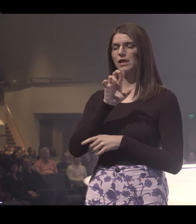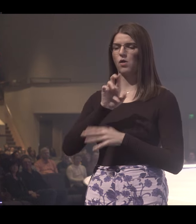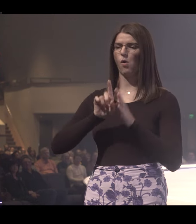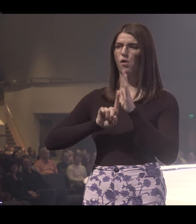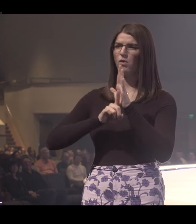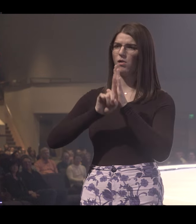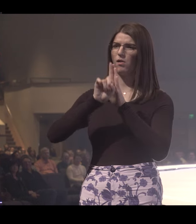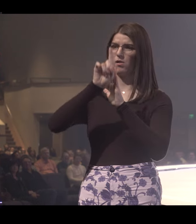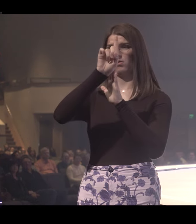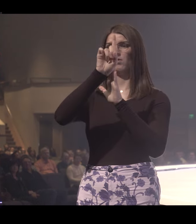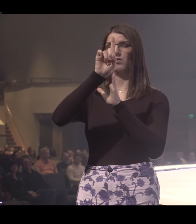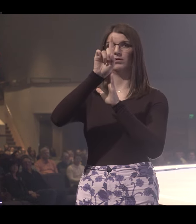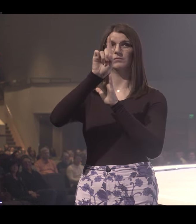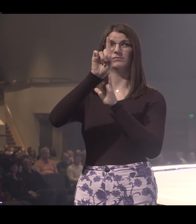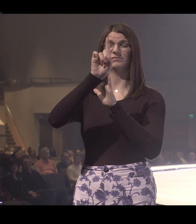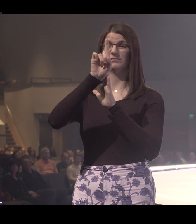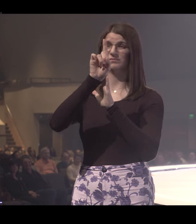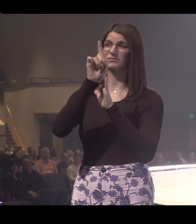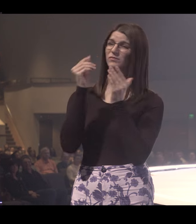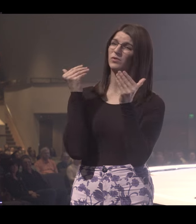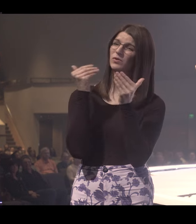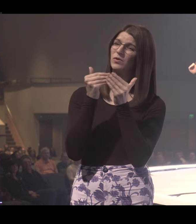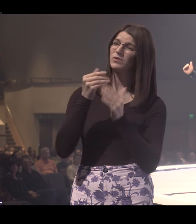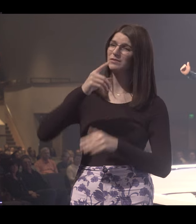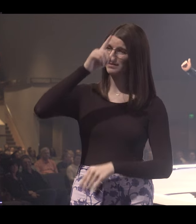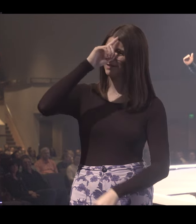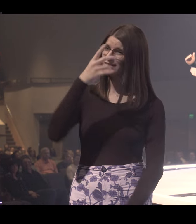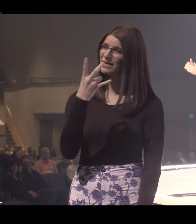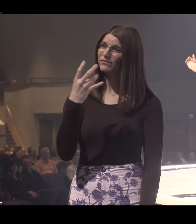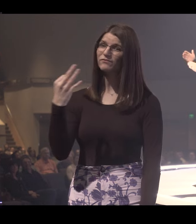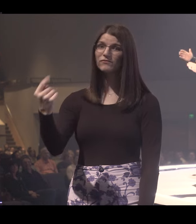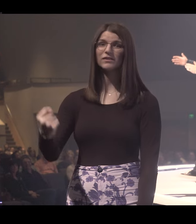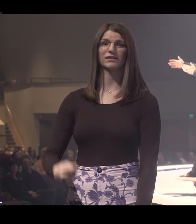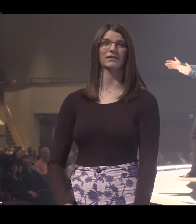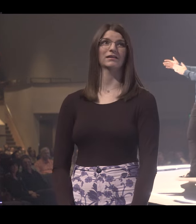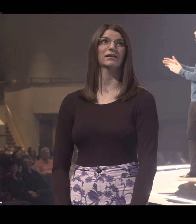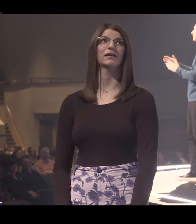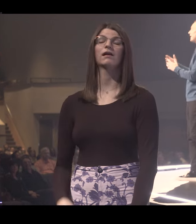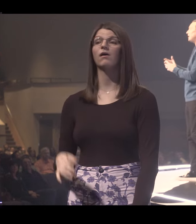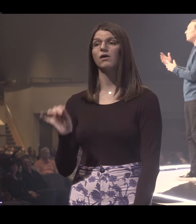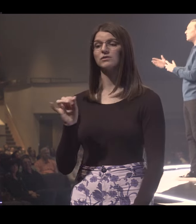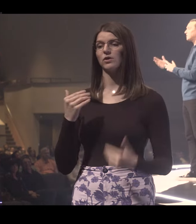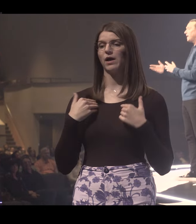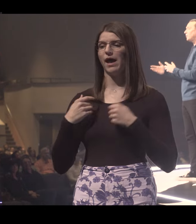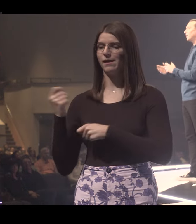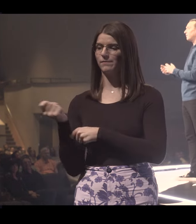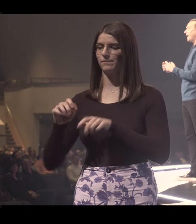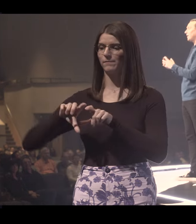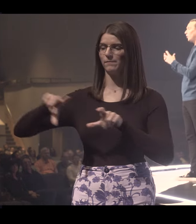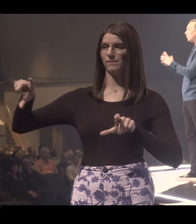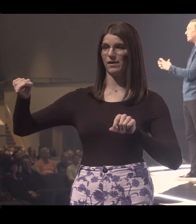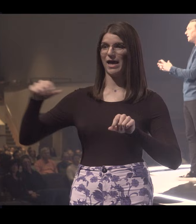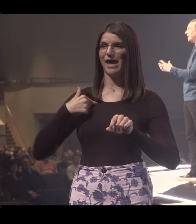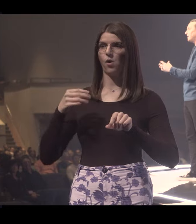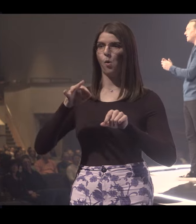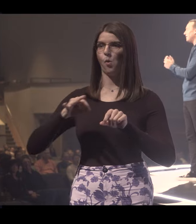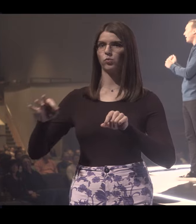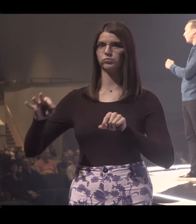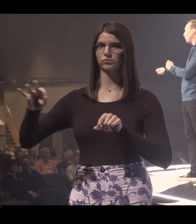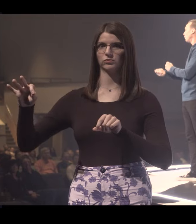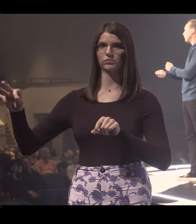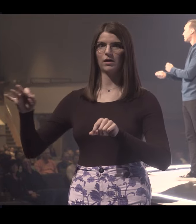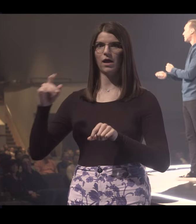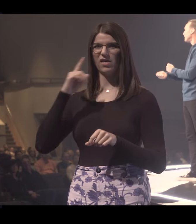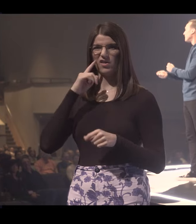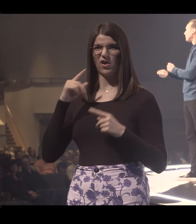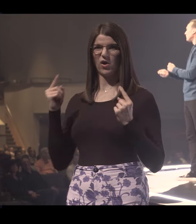still skying over them. He was almost seven feet tall. And he also had a paddle that he used to spank with that had holes